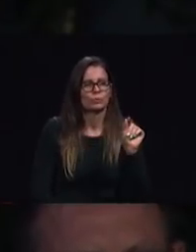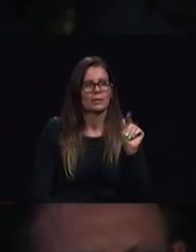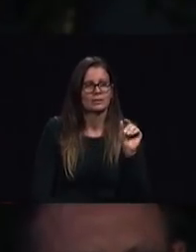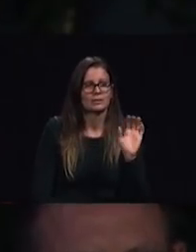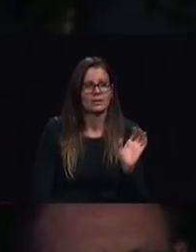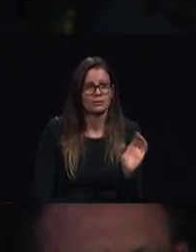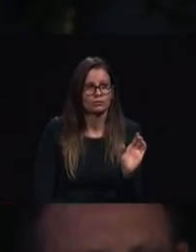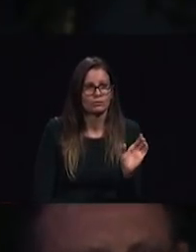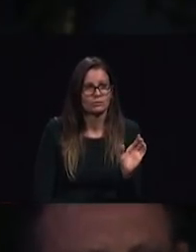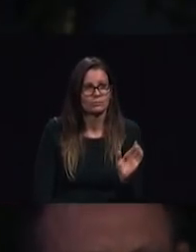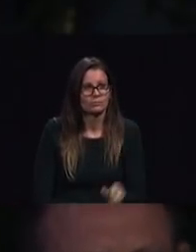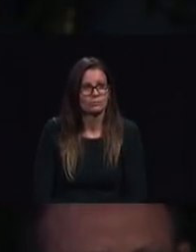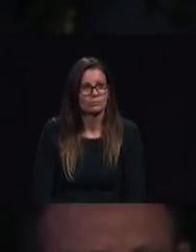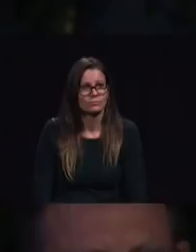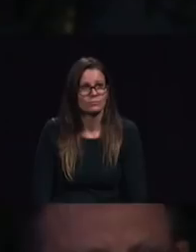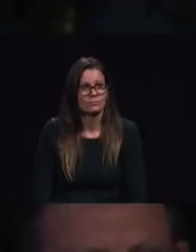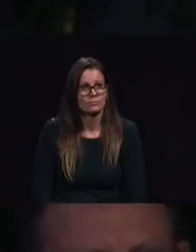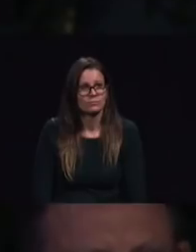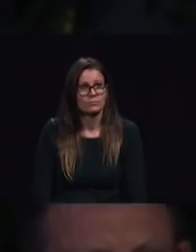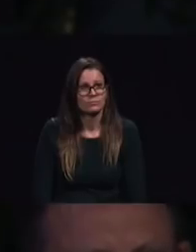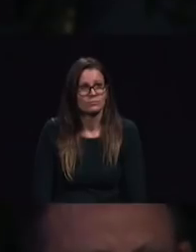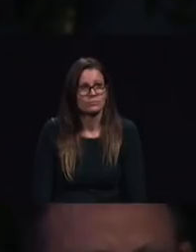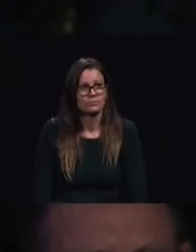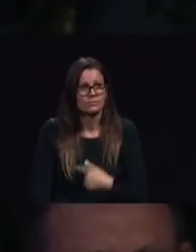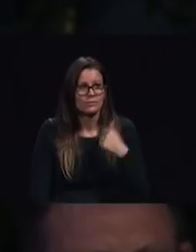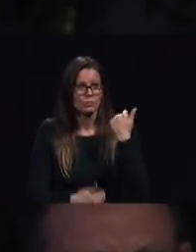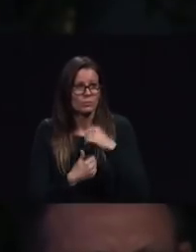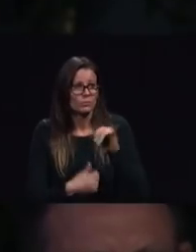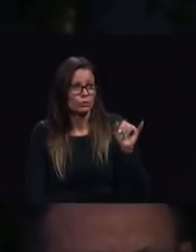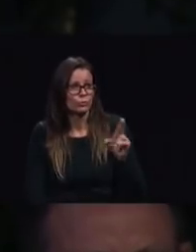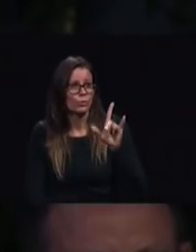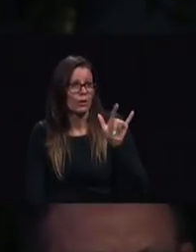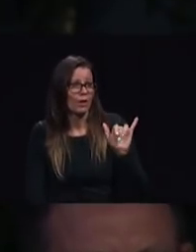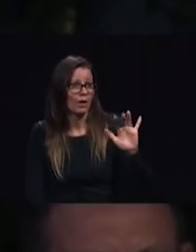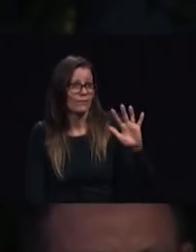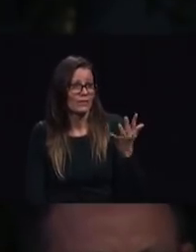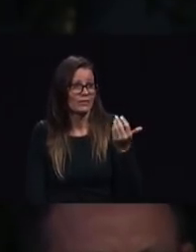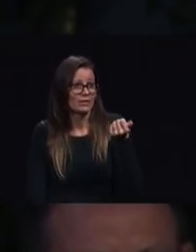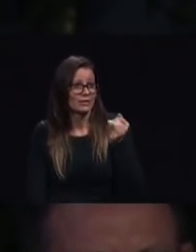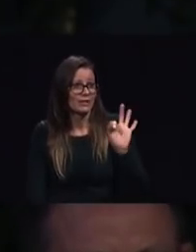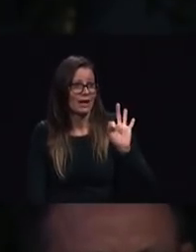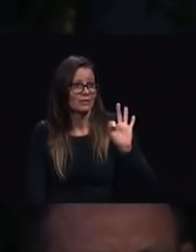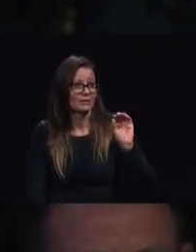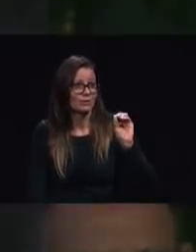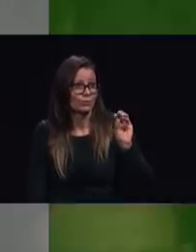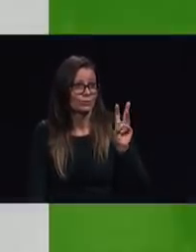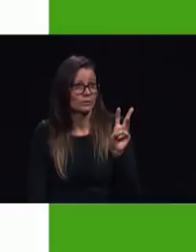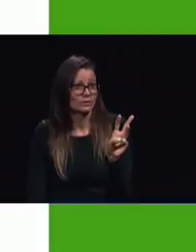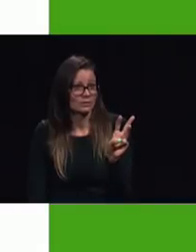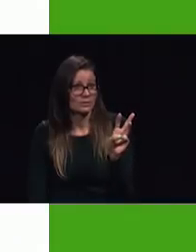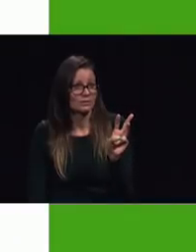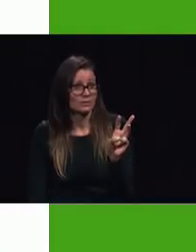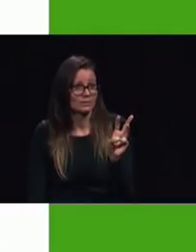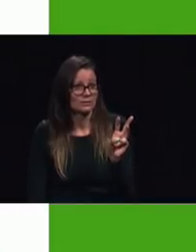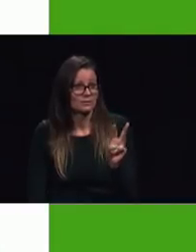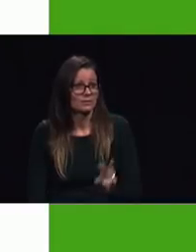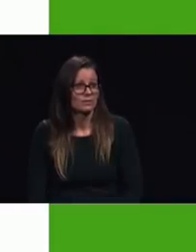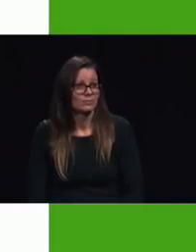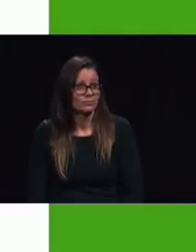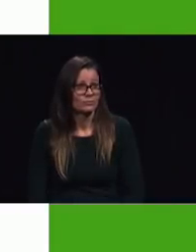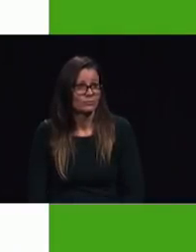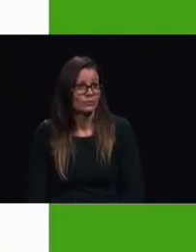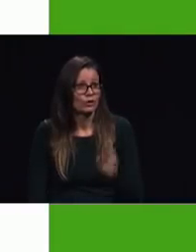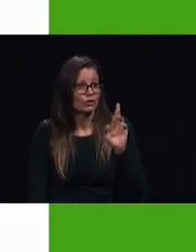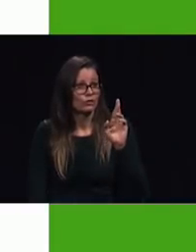of activity in the Review and Herald of July 5 1906 and she said during the past few years the beehive in San